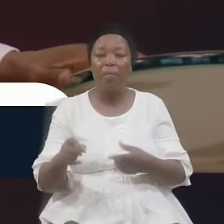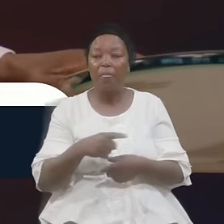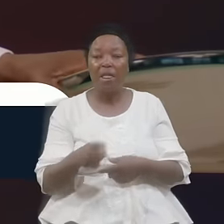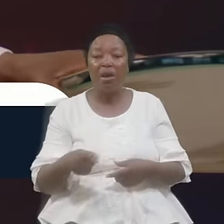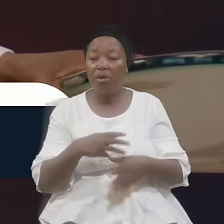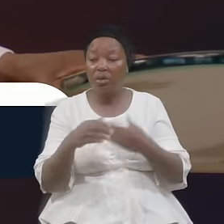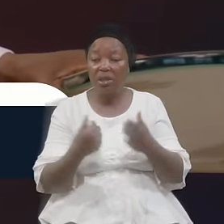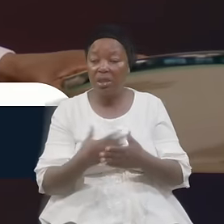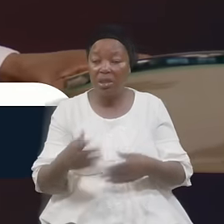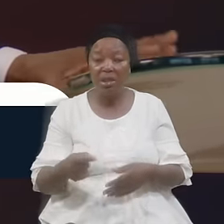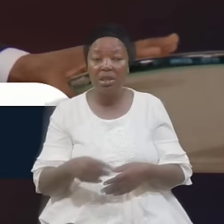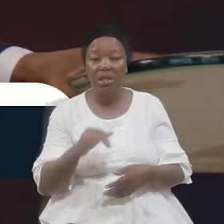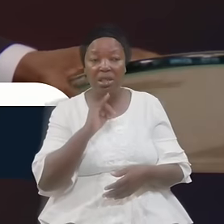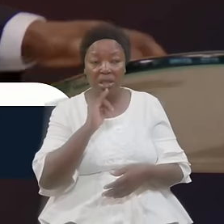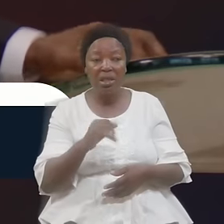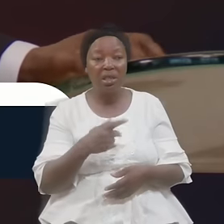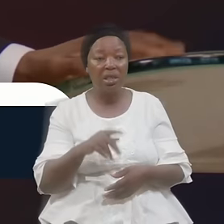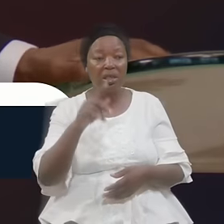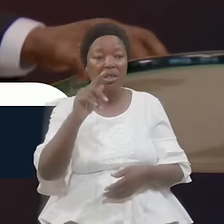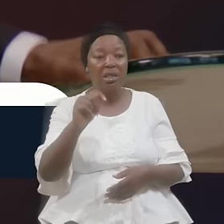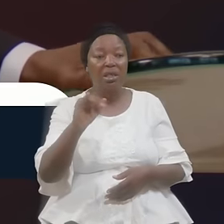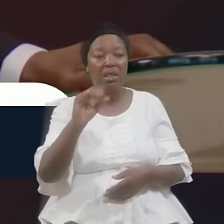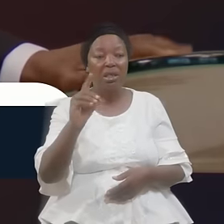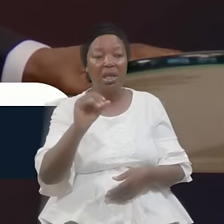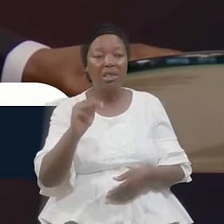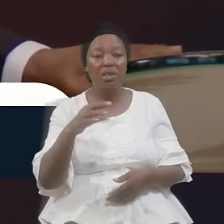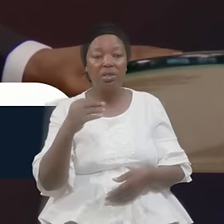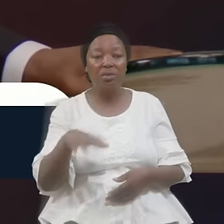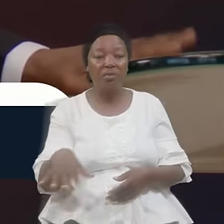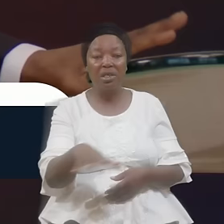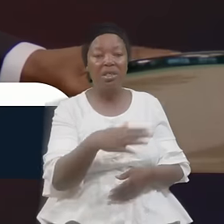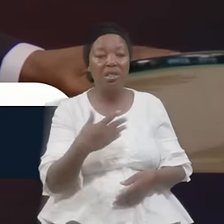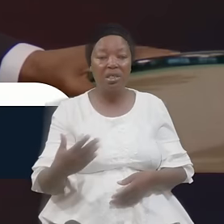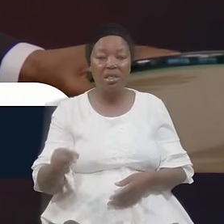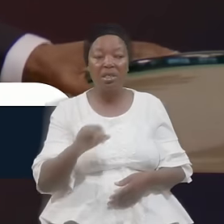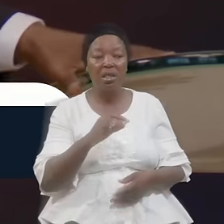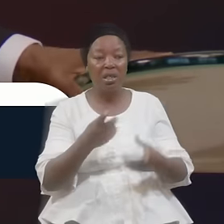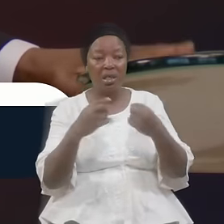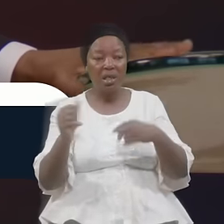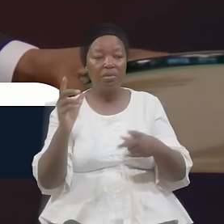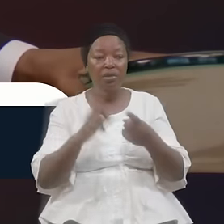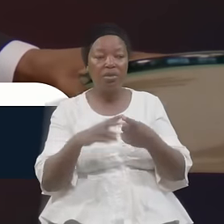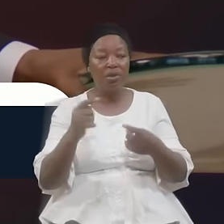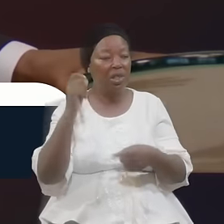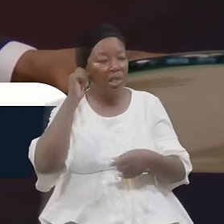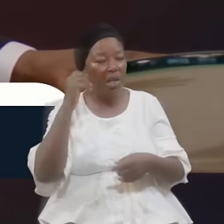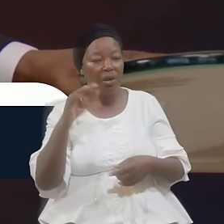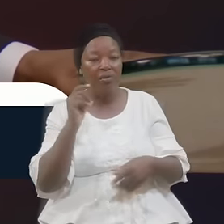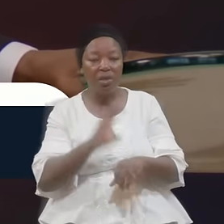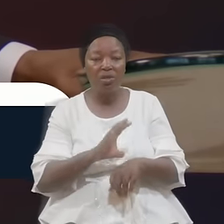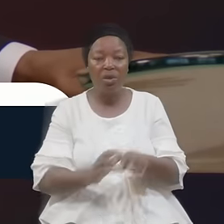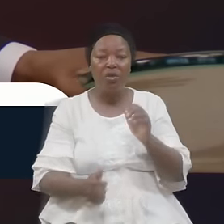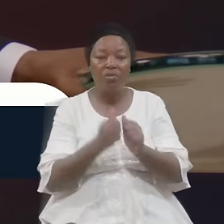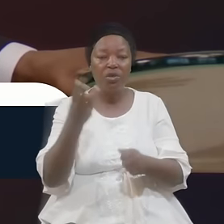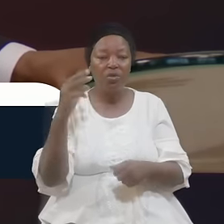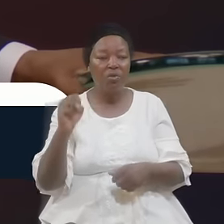Things Came Unto The Ears Of The Of The Church Which Is Which Was